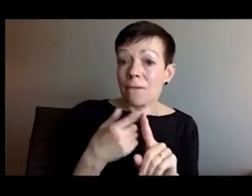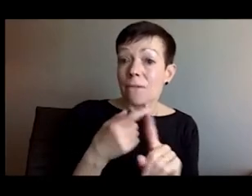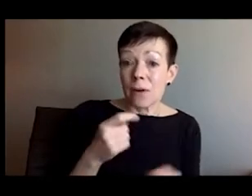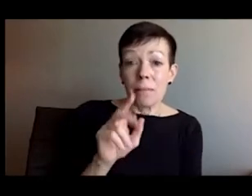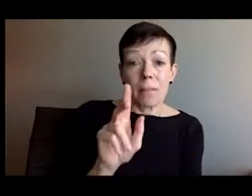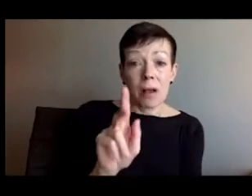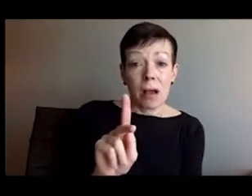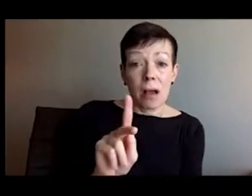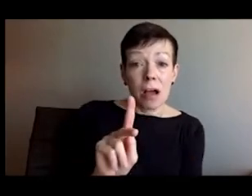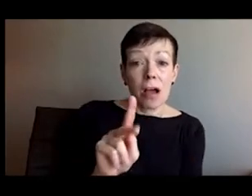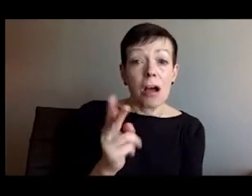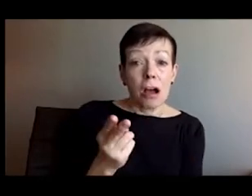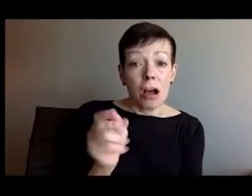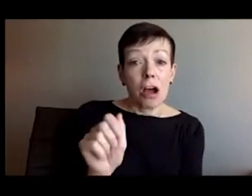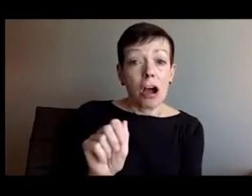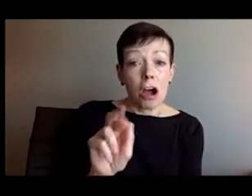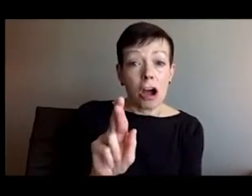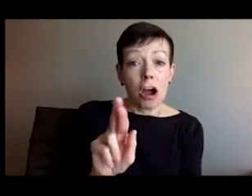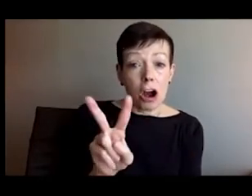Mikola, you're muted.